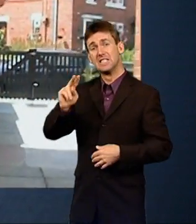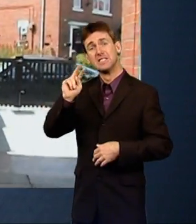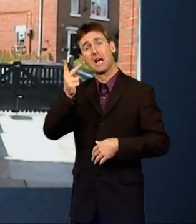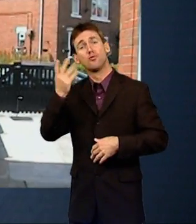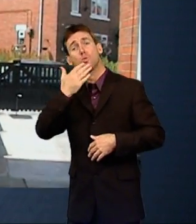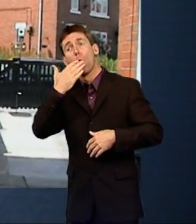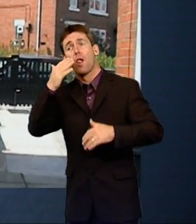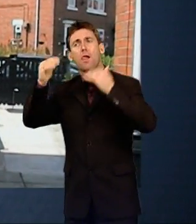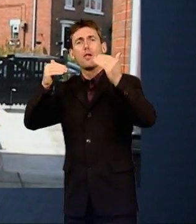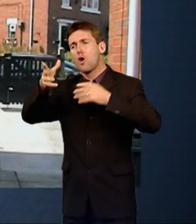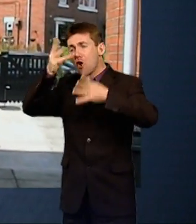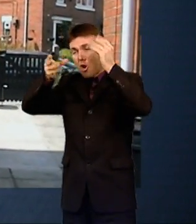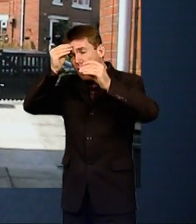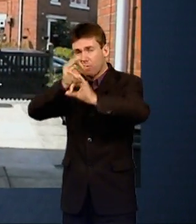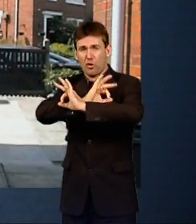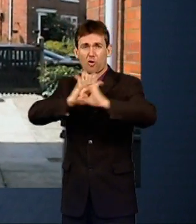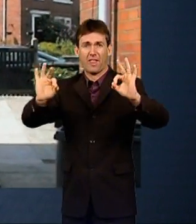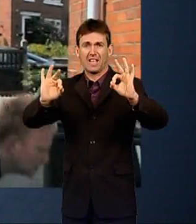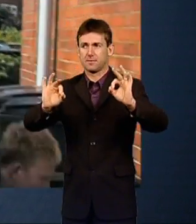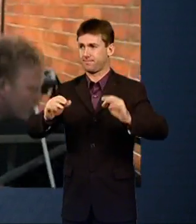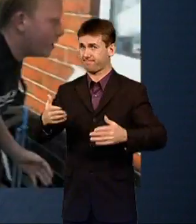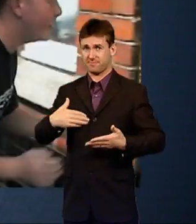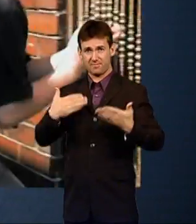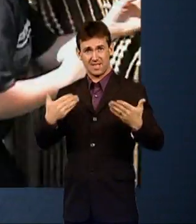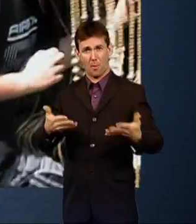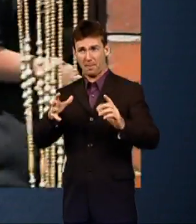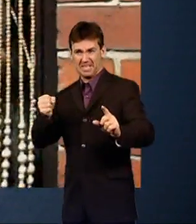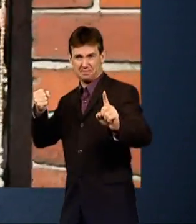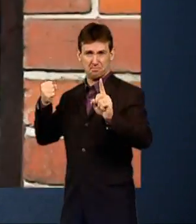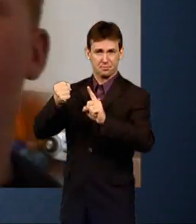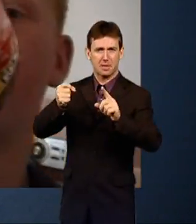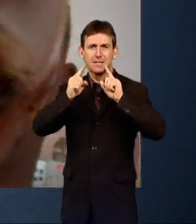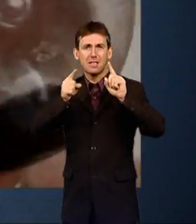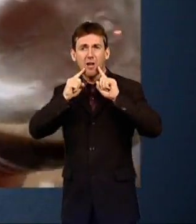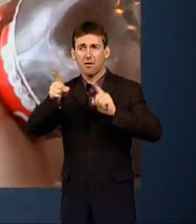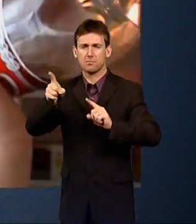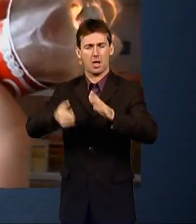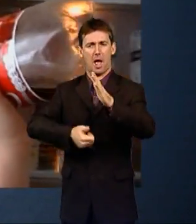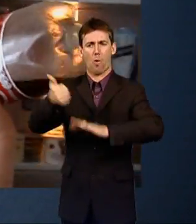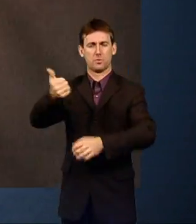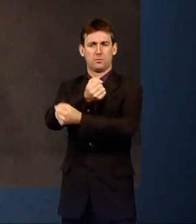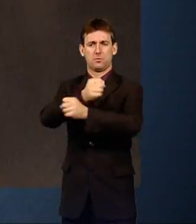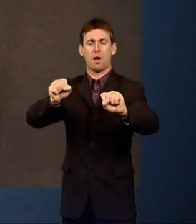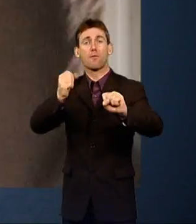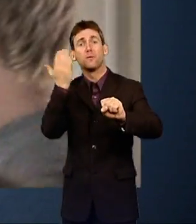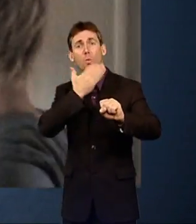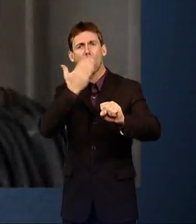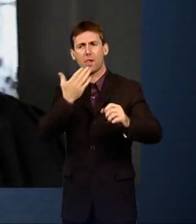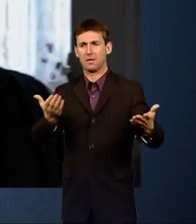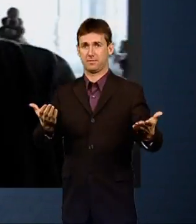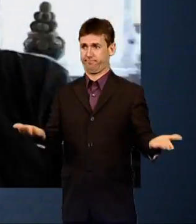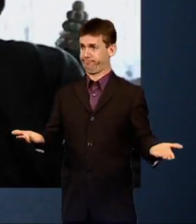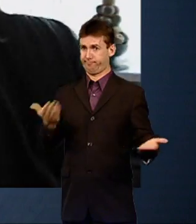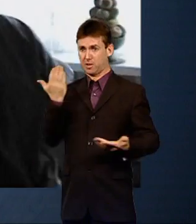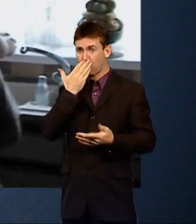Things couldn't be much worse now. After assaulting his teachers, Craig's out of school altogether. Medication is all that's on offer